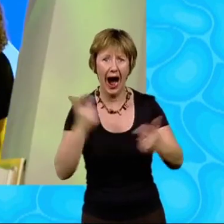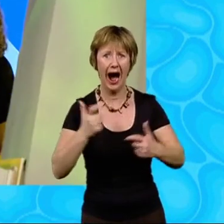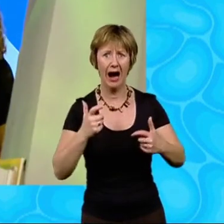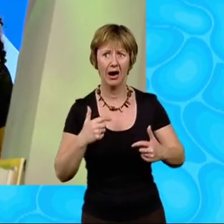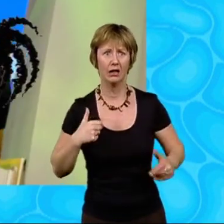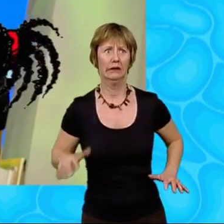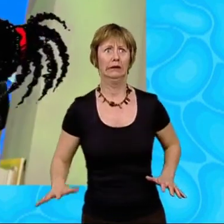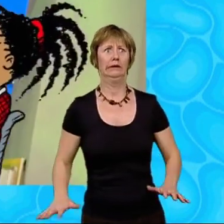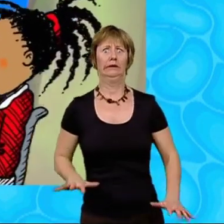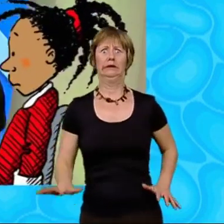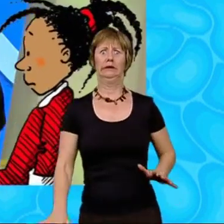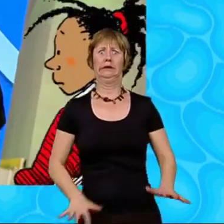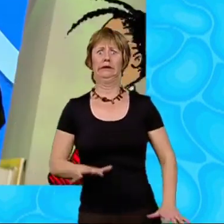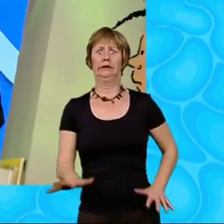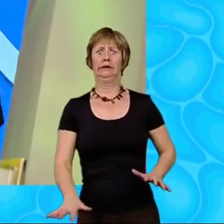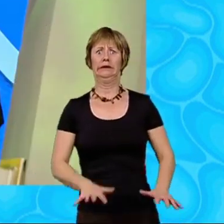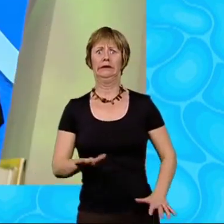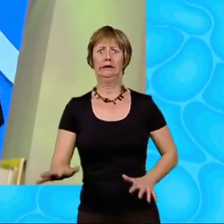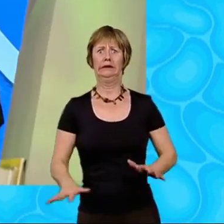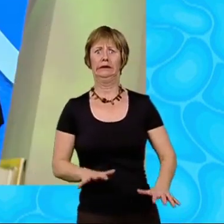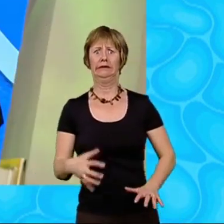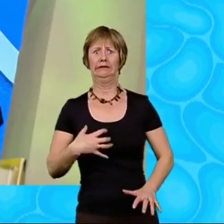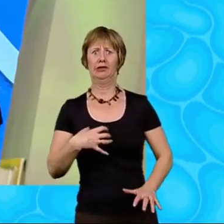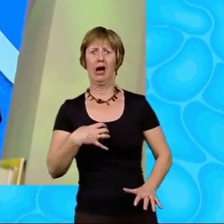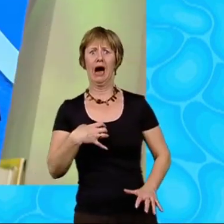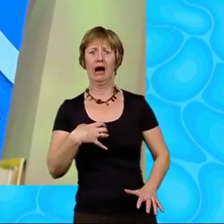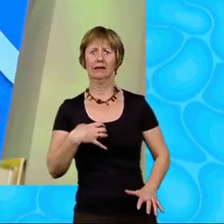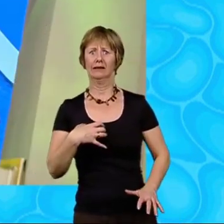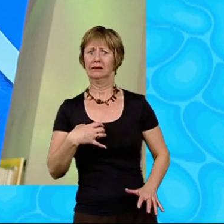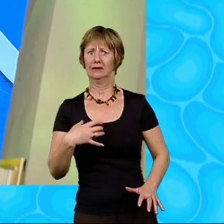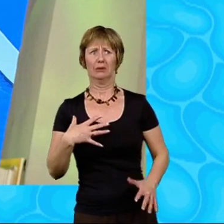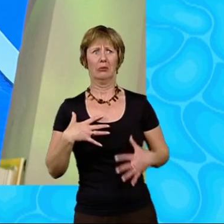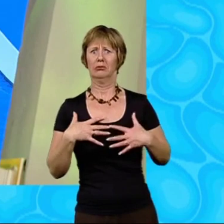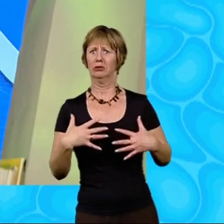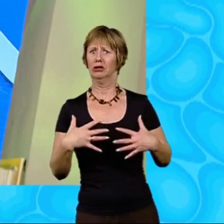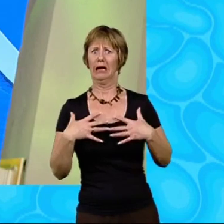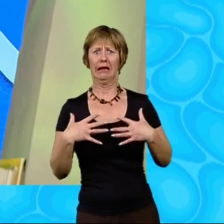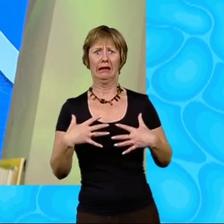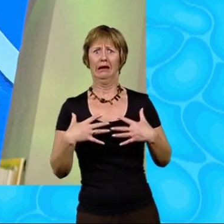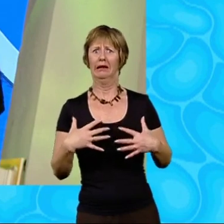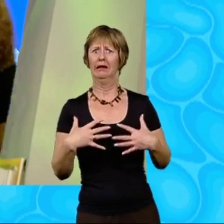I pulled my chair away from Miss Porter the dragon. I hardly dared to breathe.